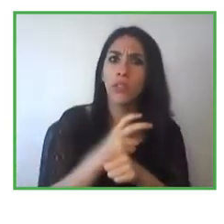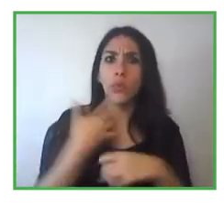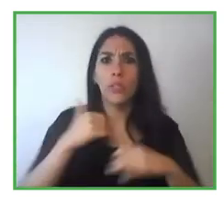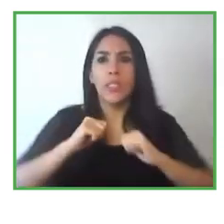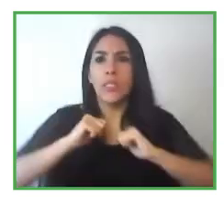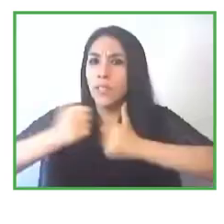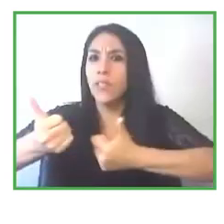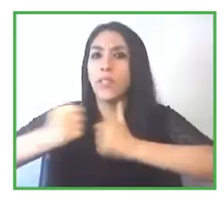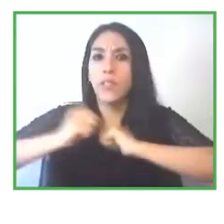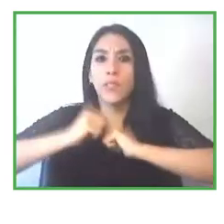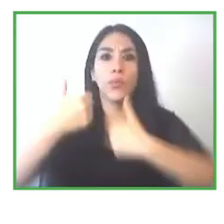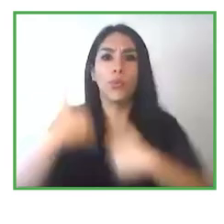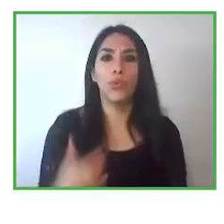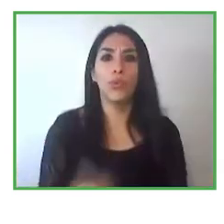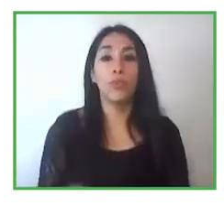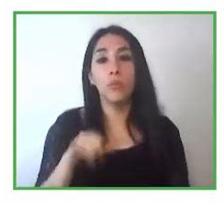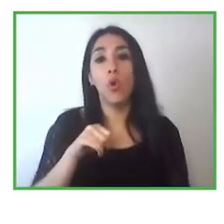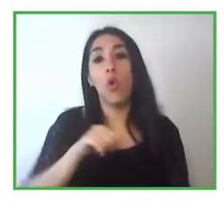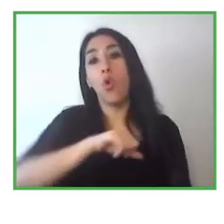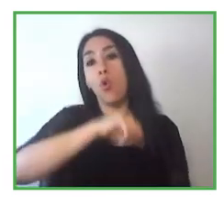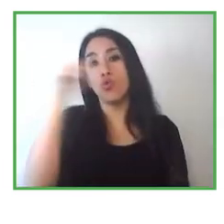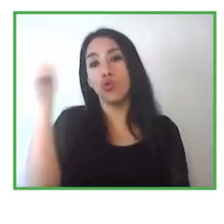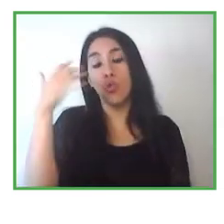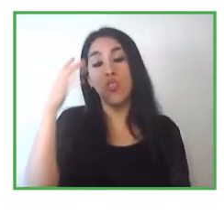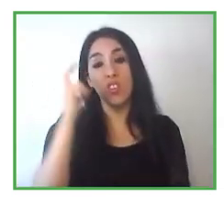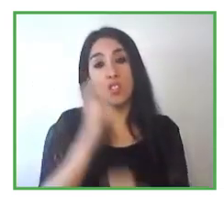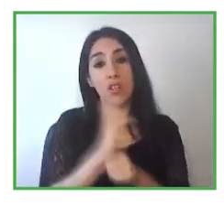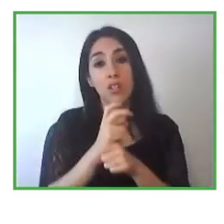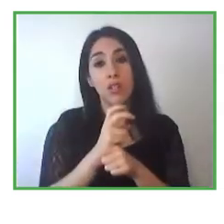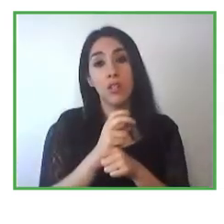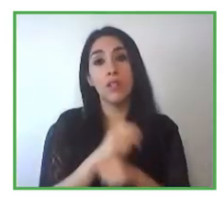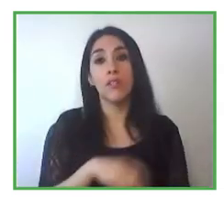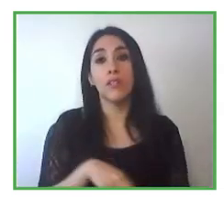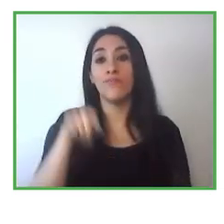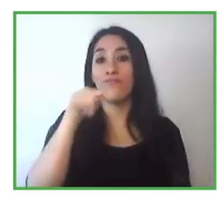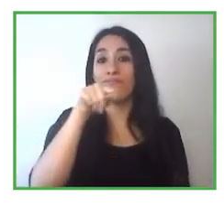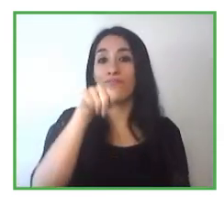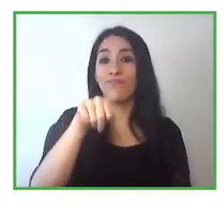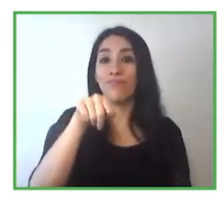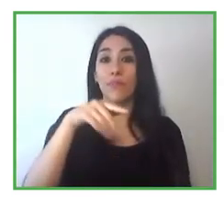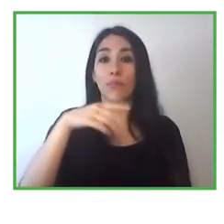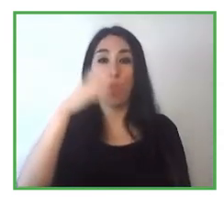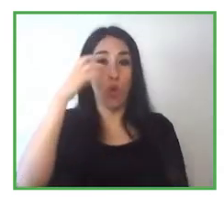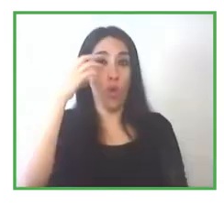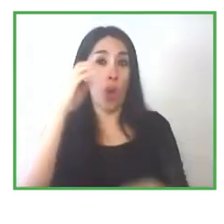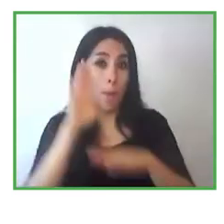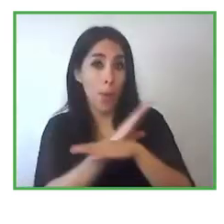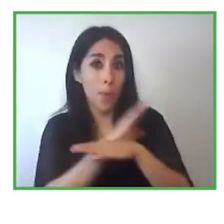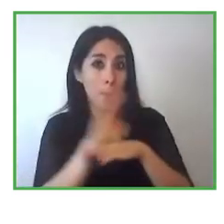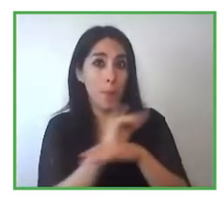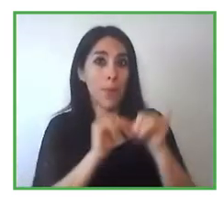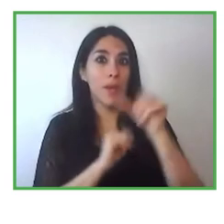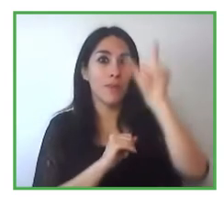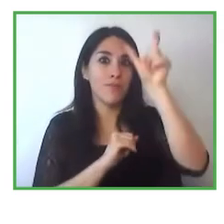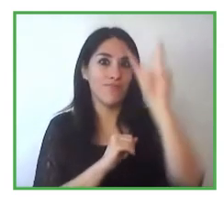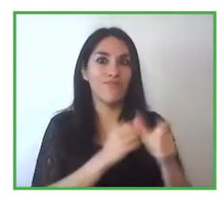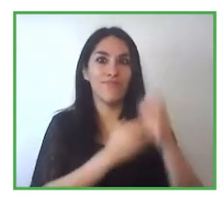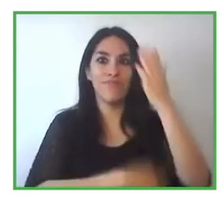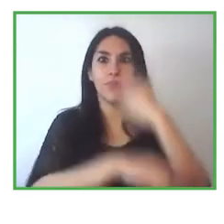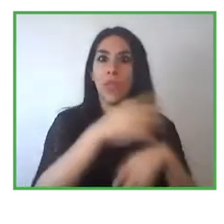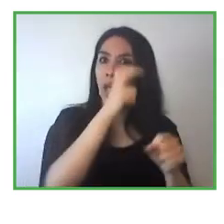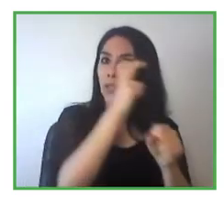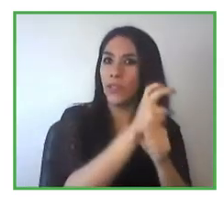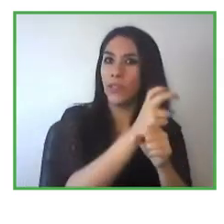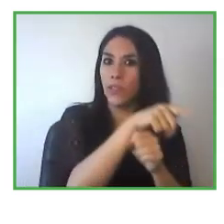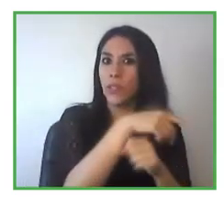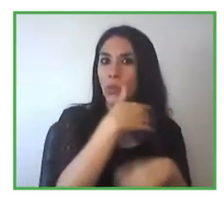right there are barriers that are more in the side of companies and there are barriers that are on the